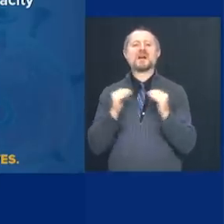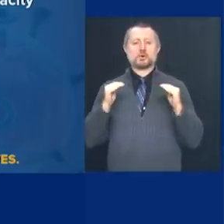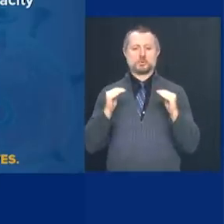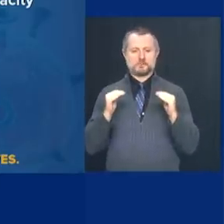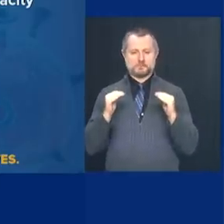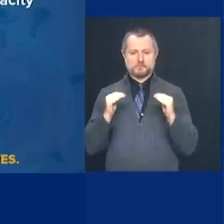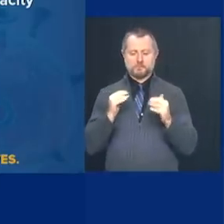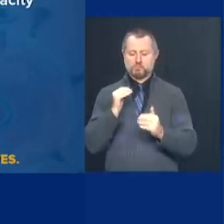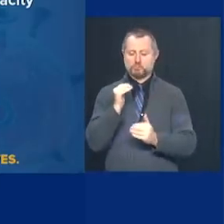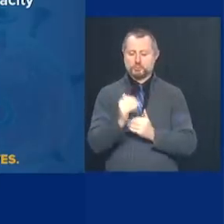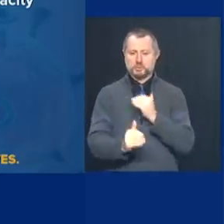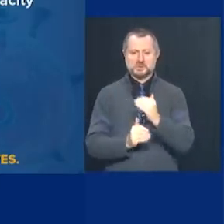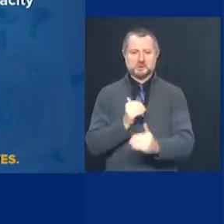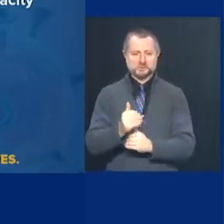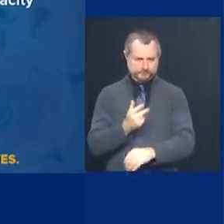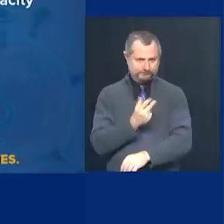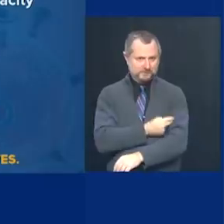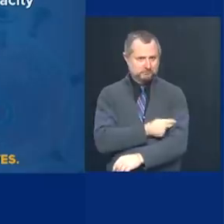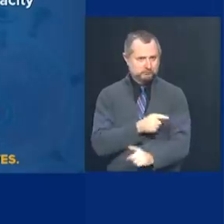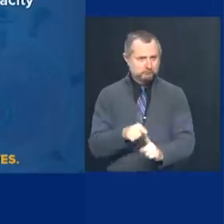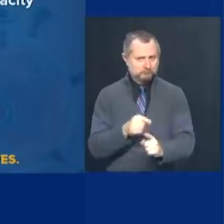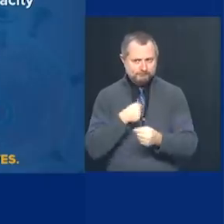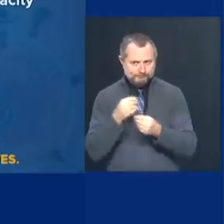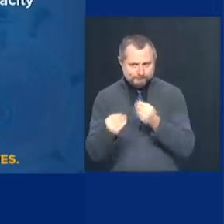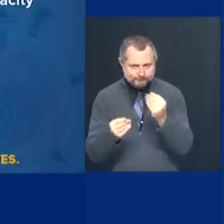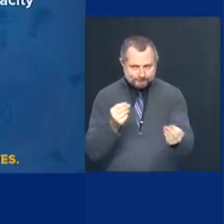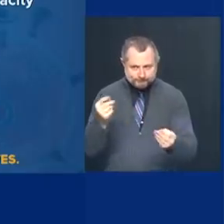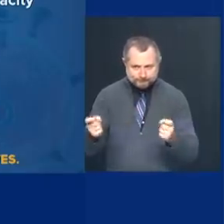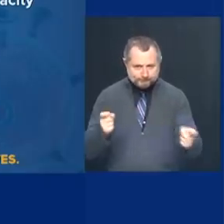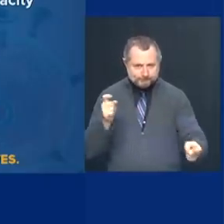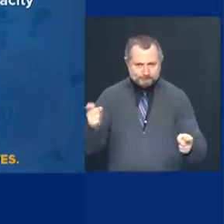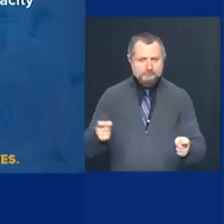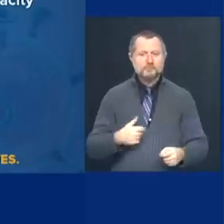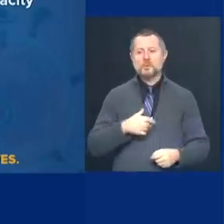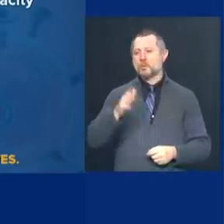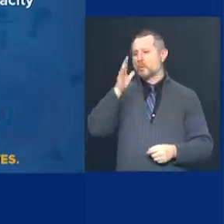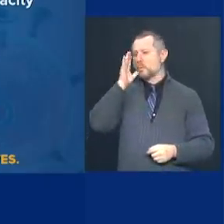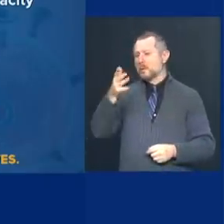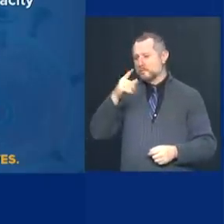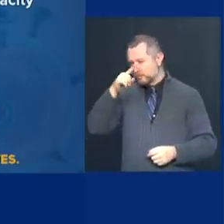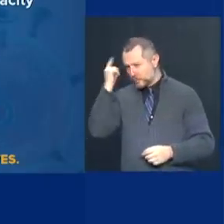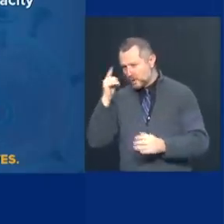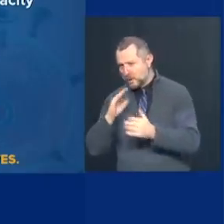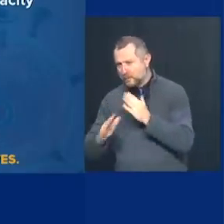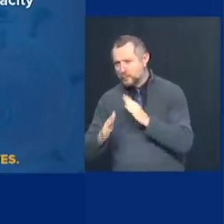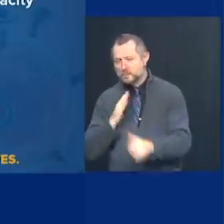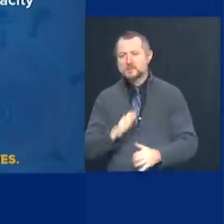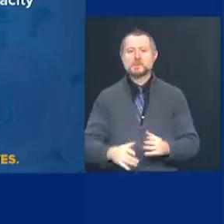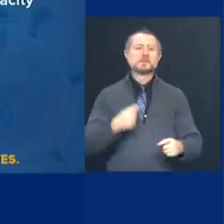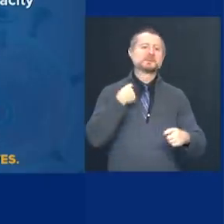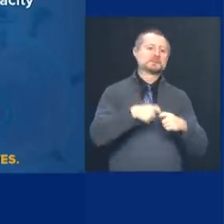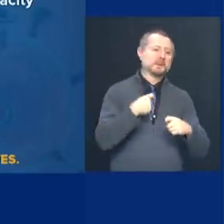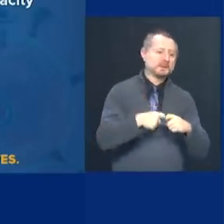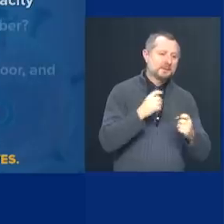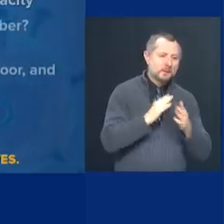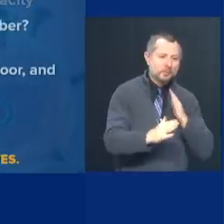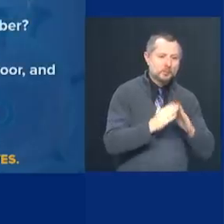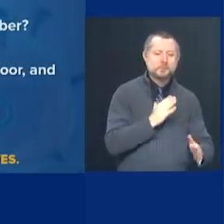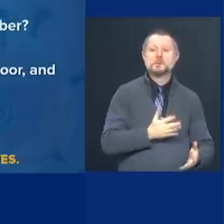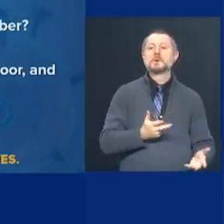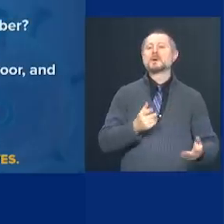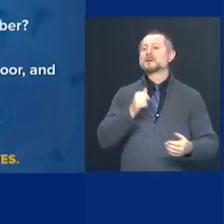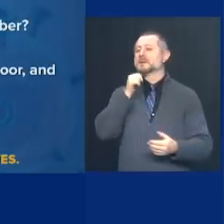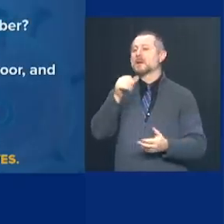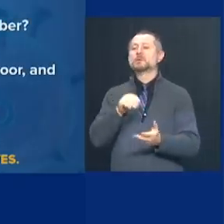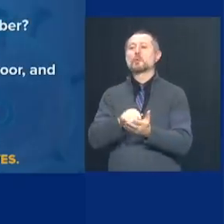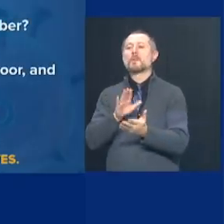of vaccination program in the country, reaching out to the black community, Latinos undocumented to make